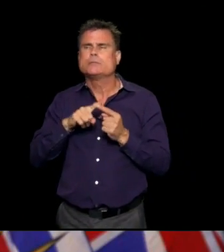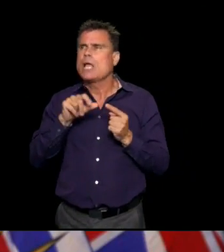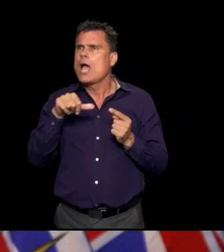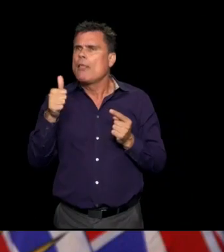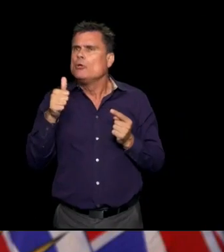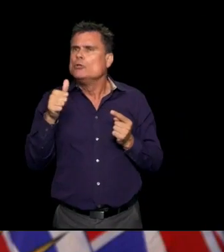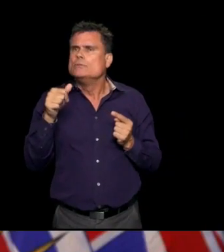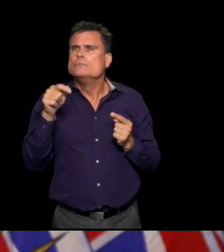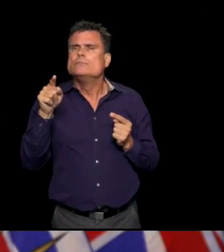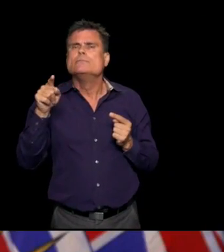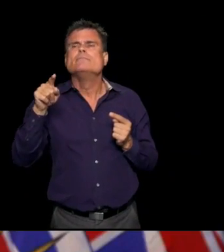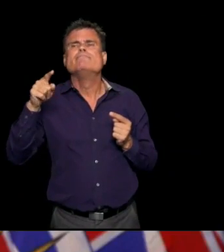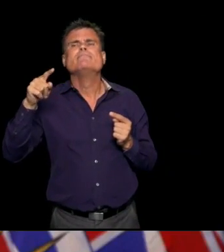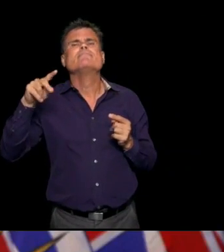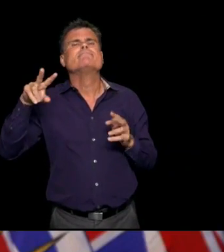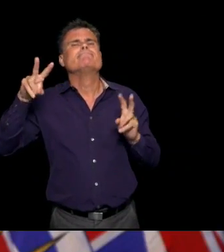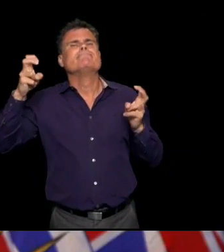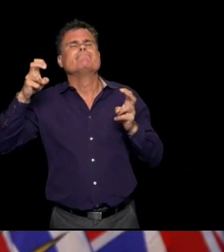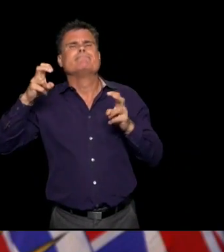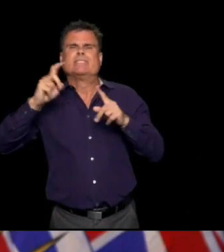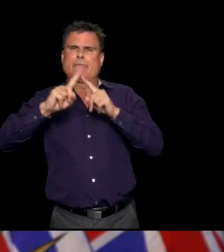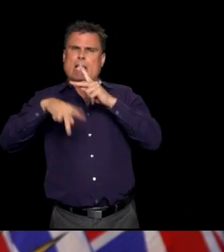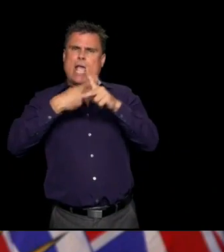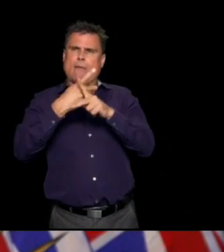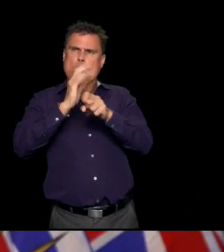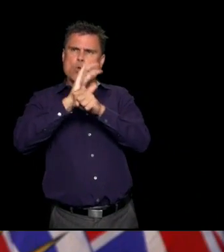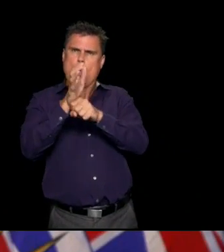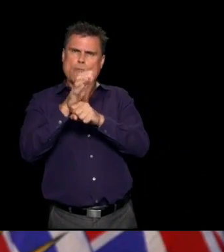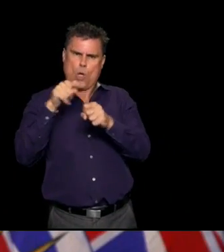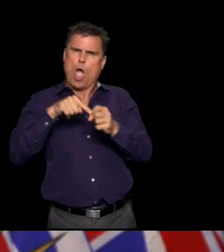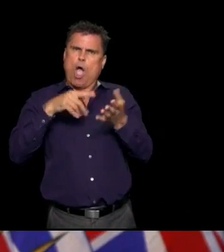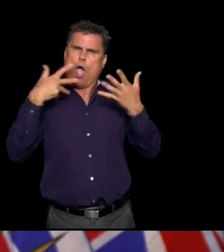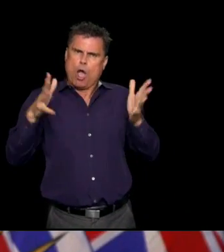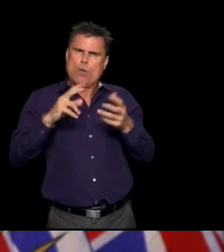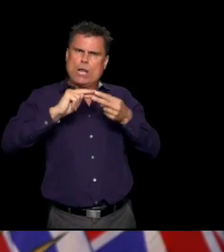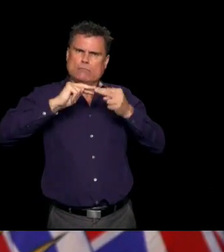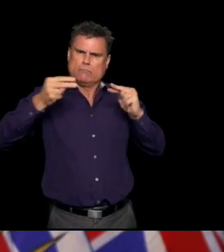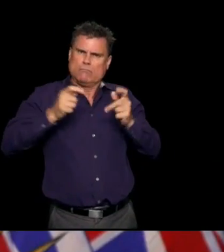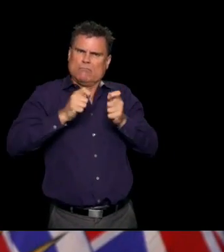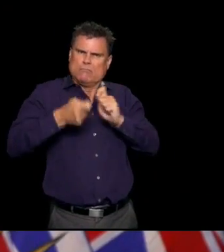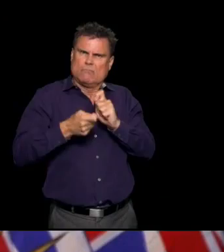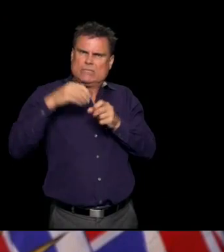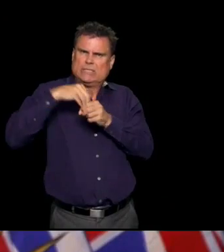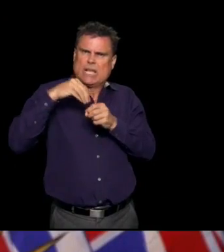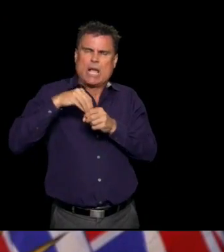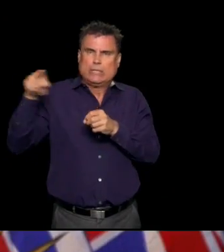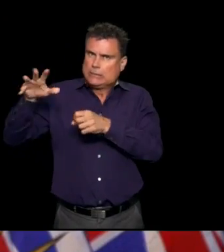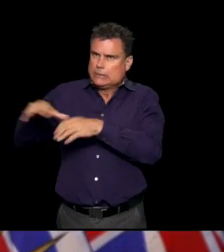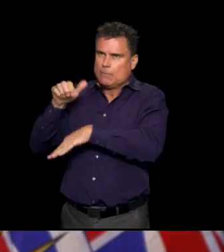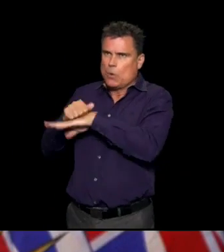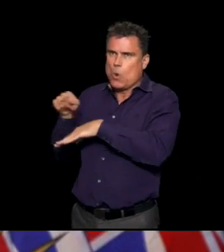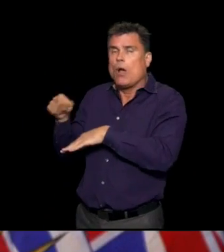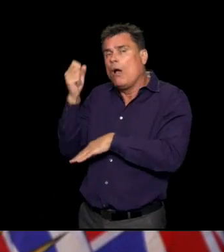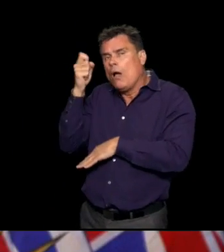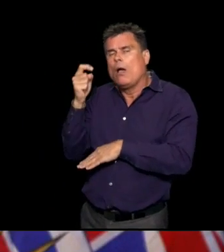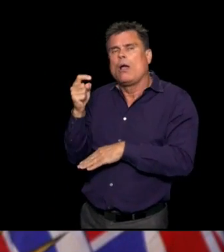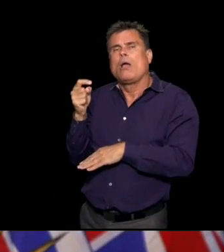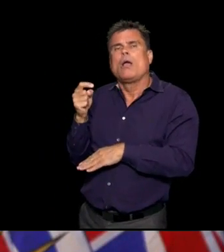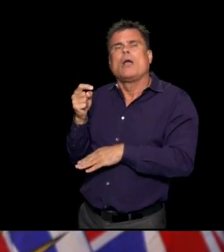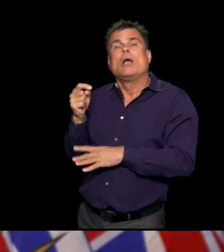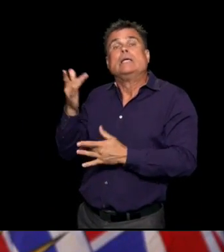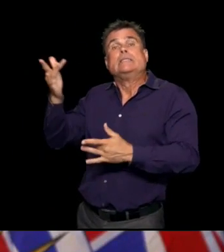obviously watching that one very closely too, and seeing if that mutation is found in any of the viruses that have been circulating here in BC.